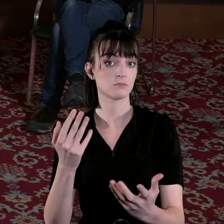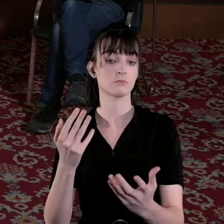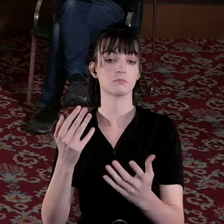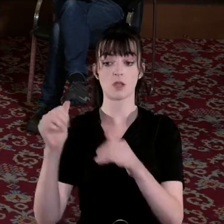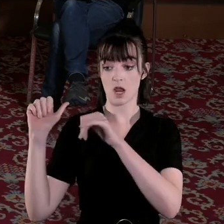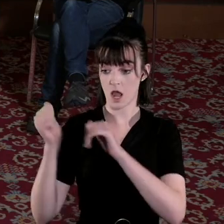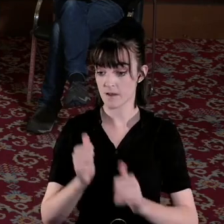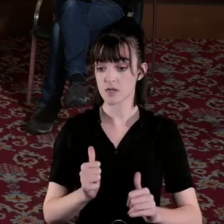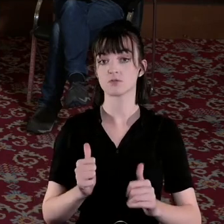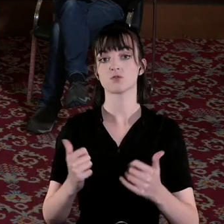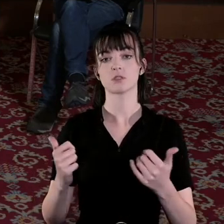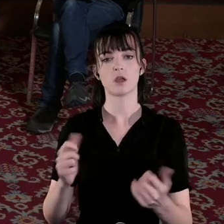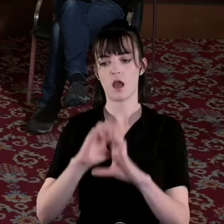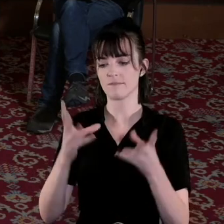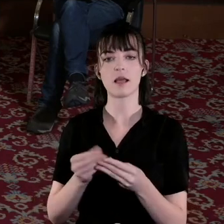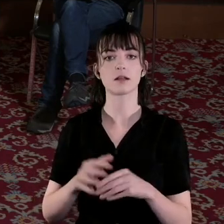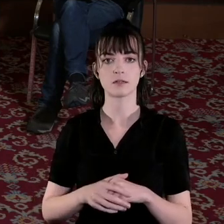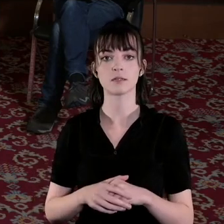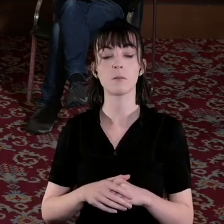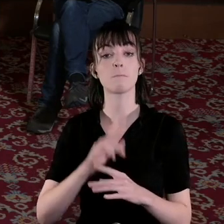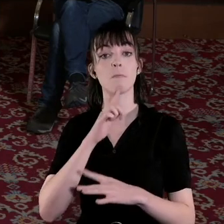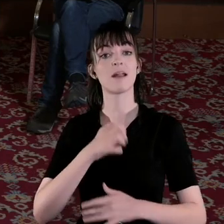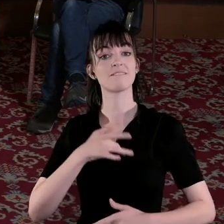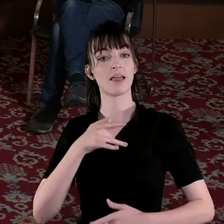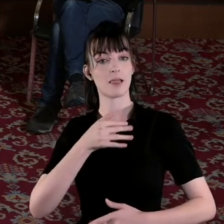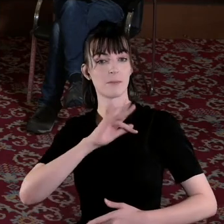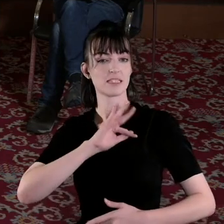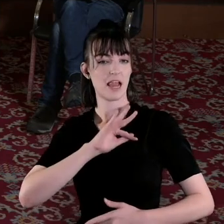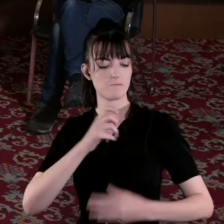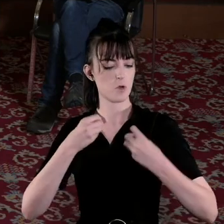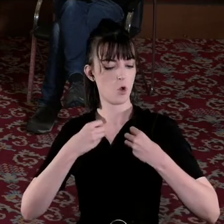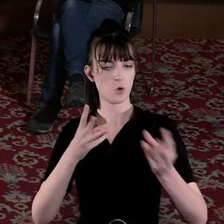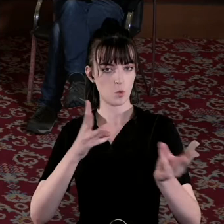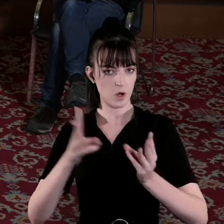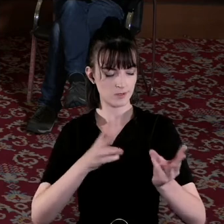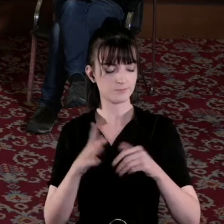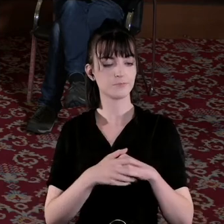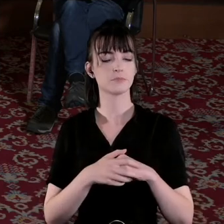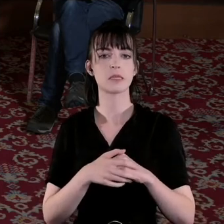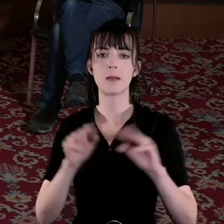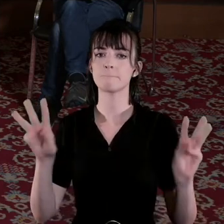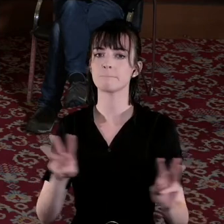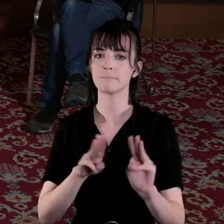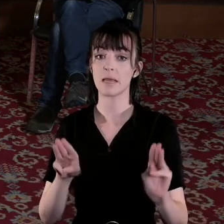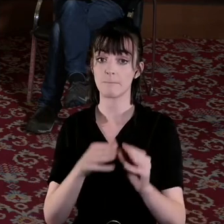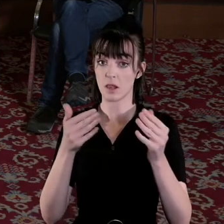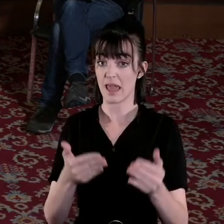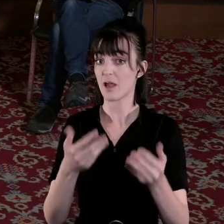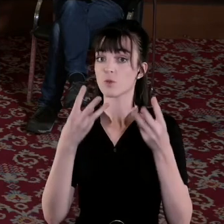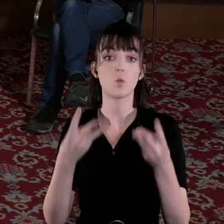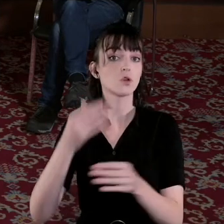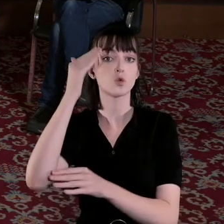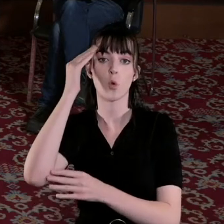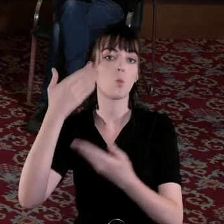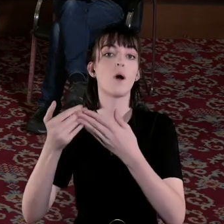all of these things so but I do feel in my own work I think people want to know for whatever reasons